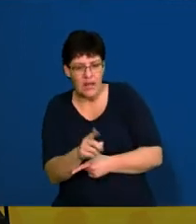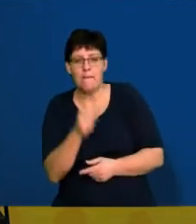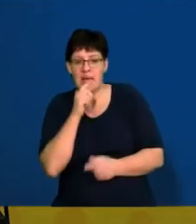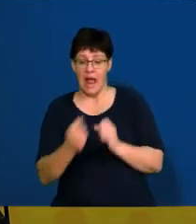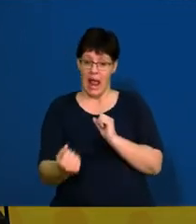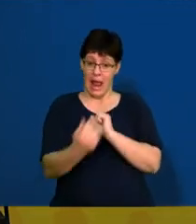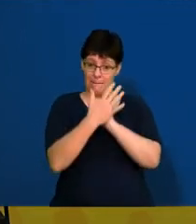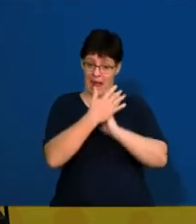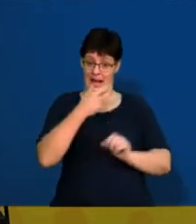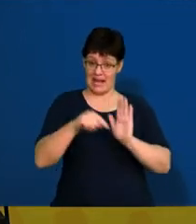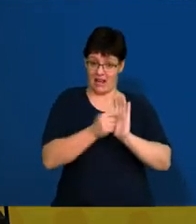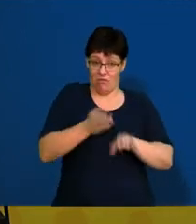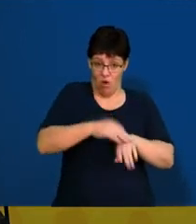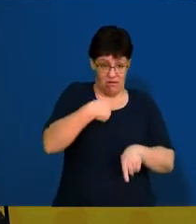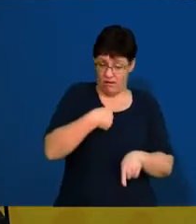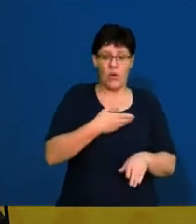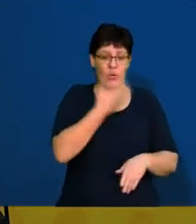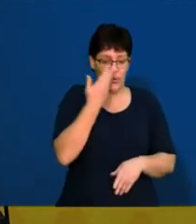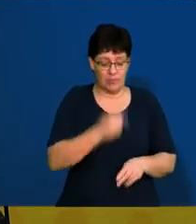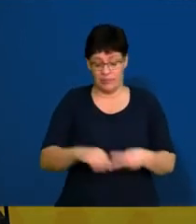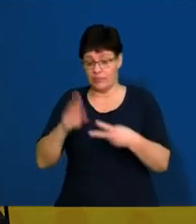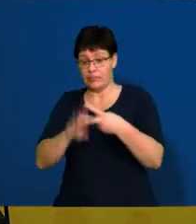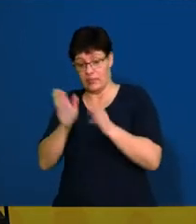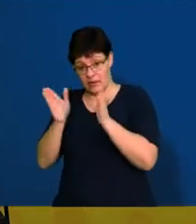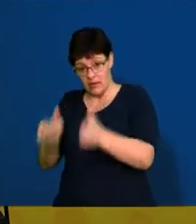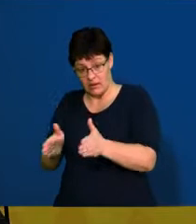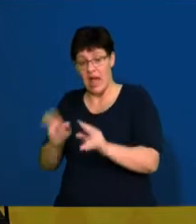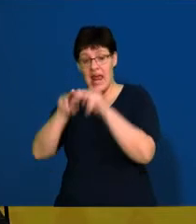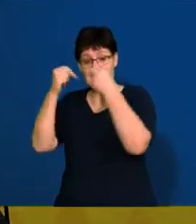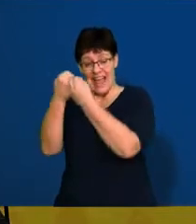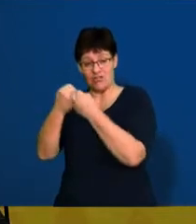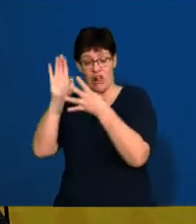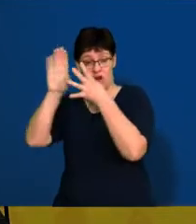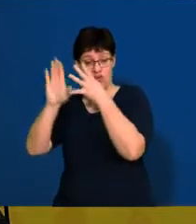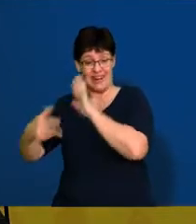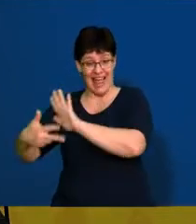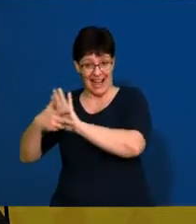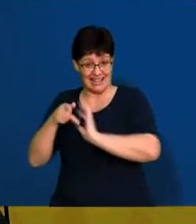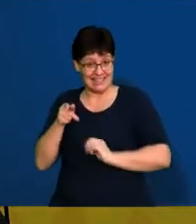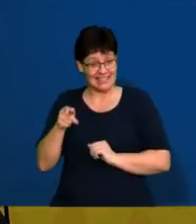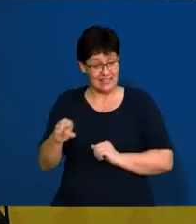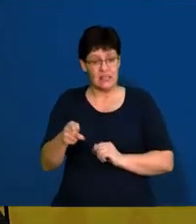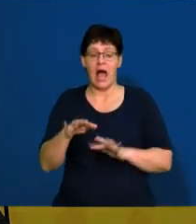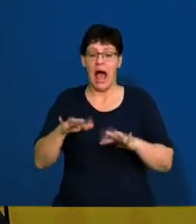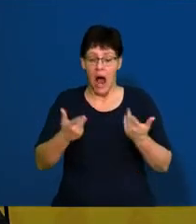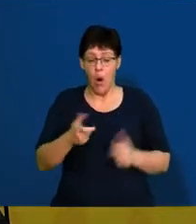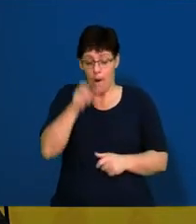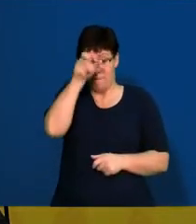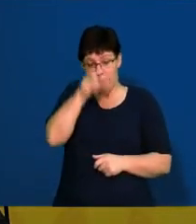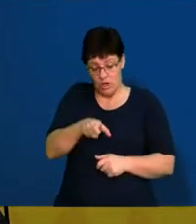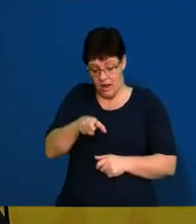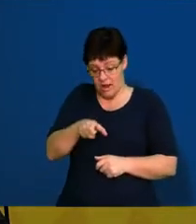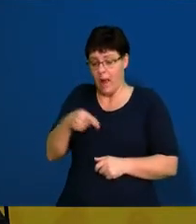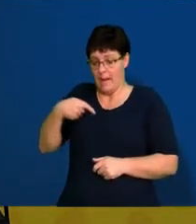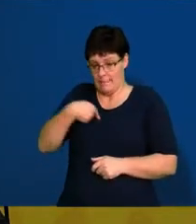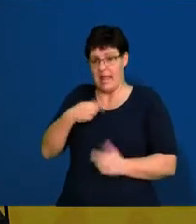impact on it. Where the National Credit Act has got to do with how consumers will be